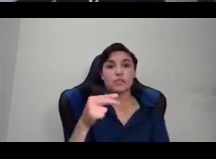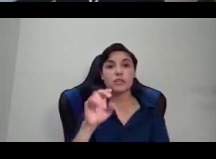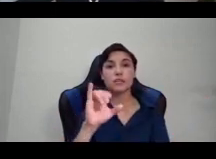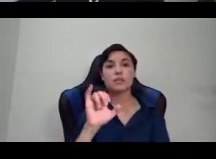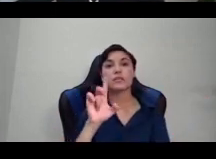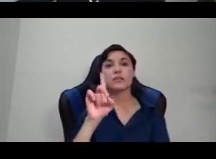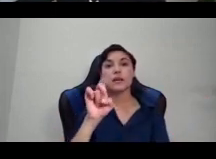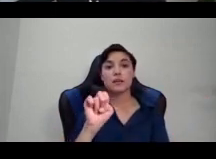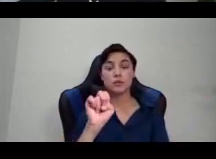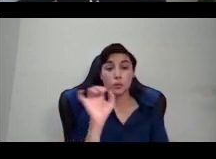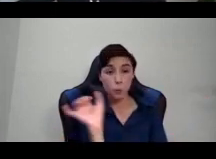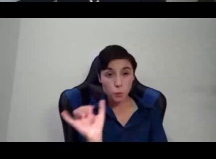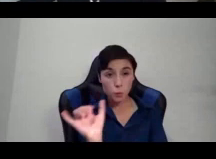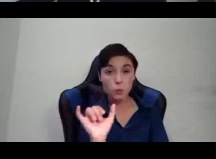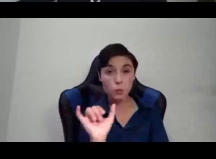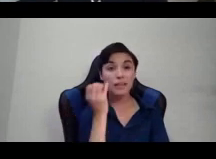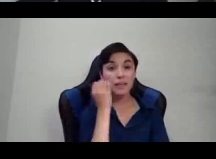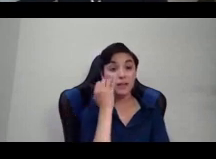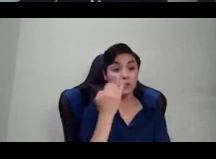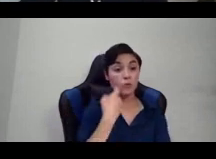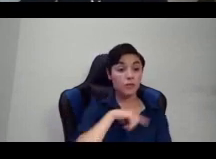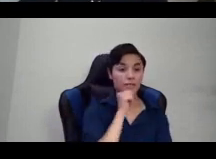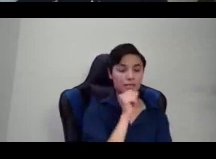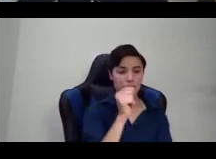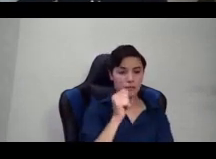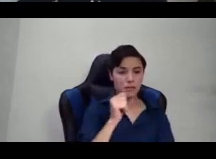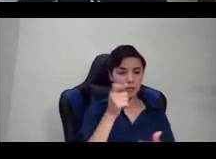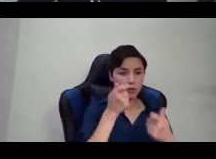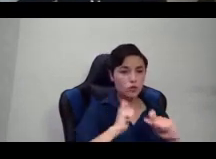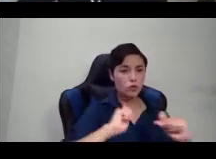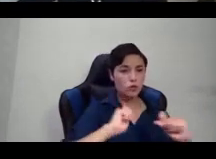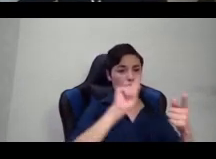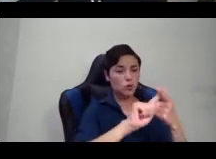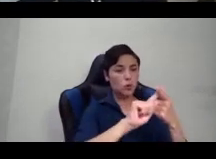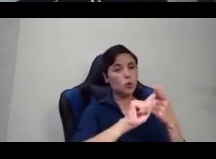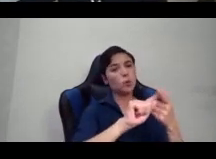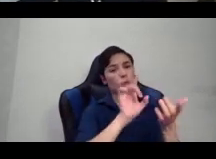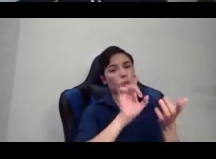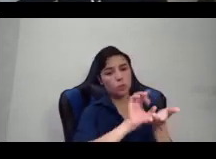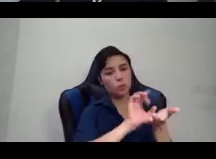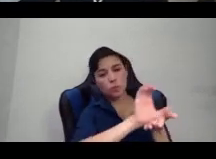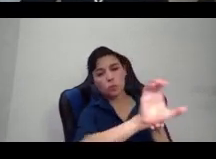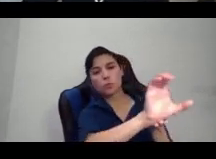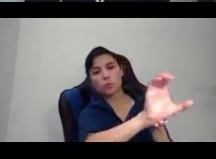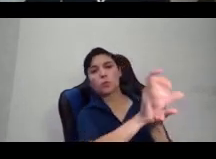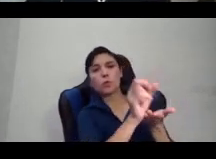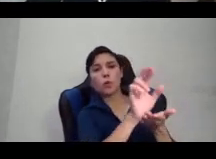and eradicating people who offer alternatives in our society.